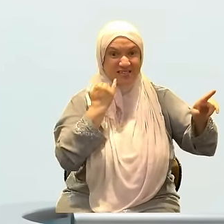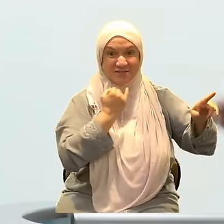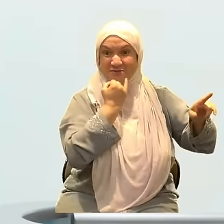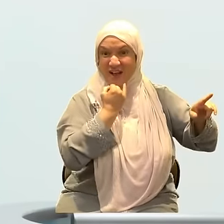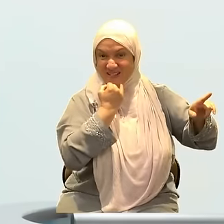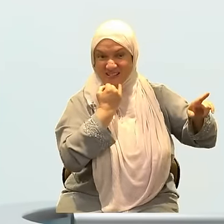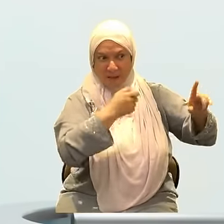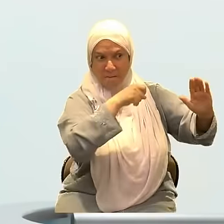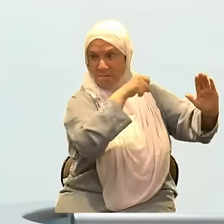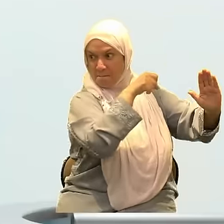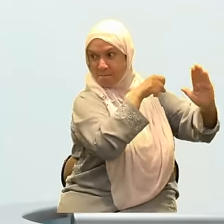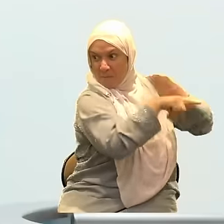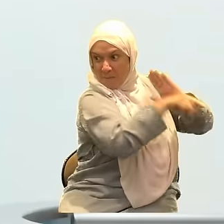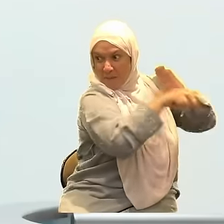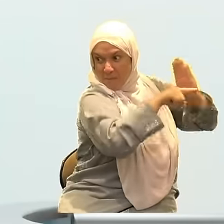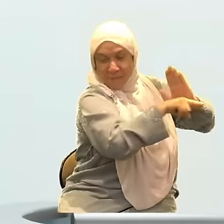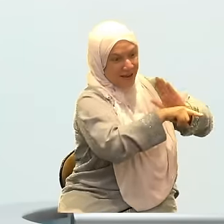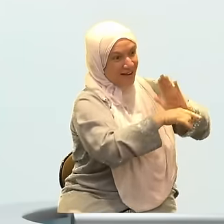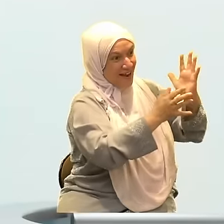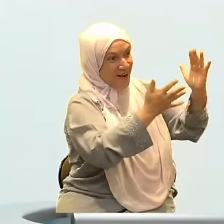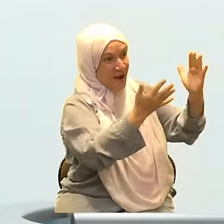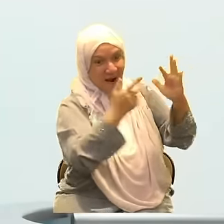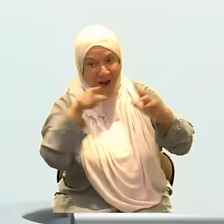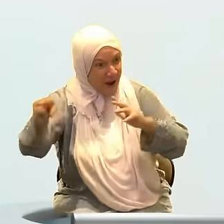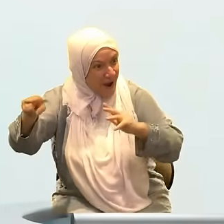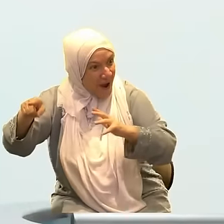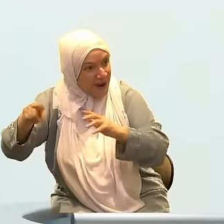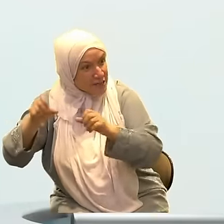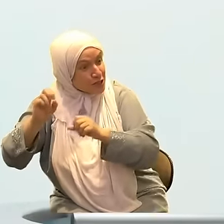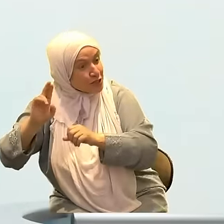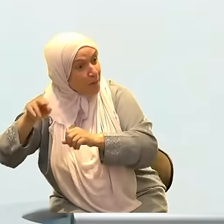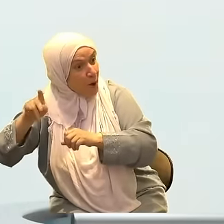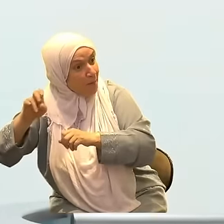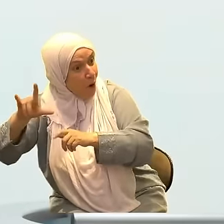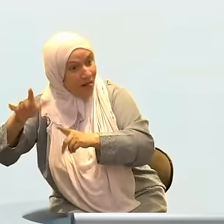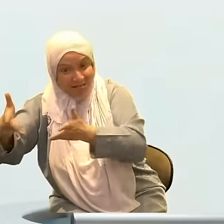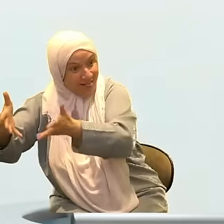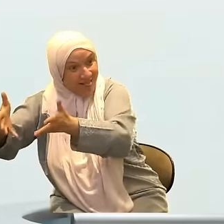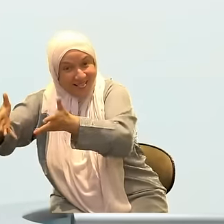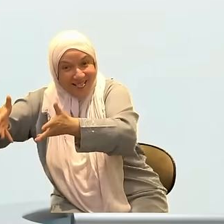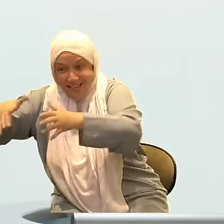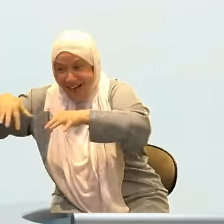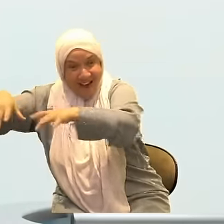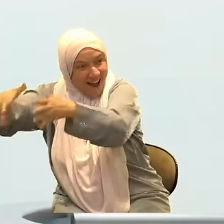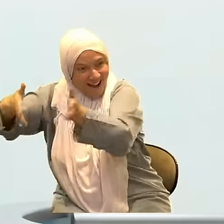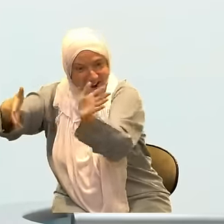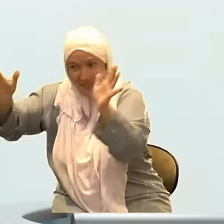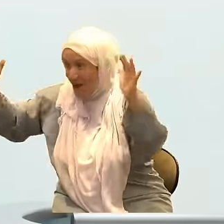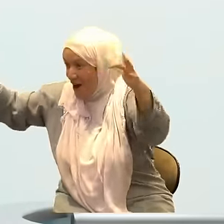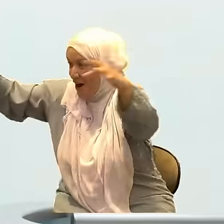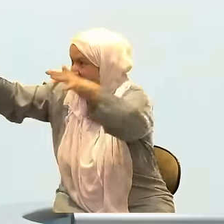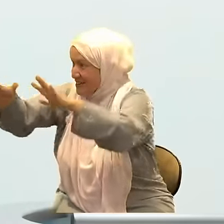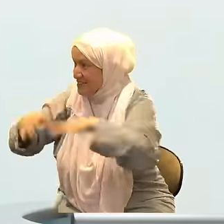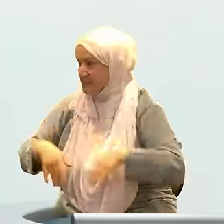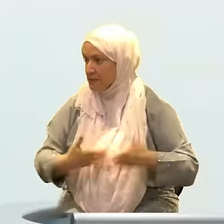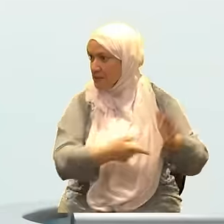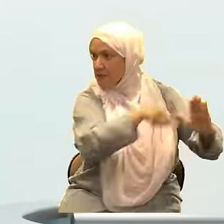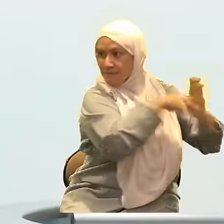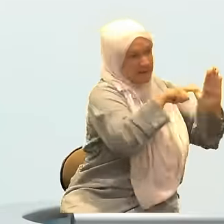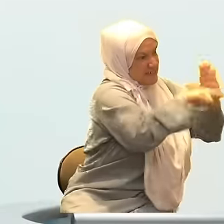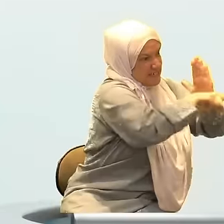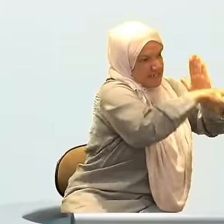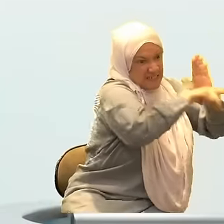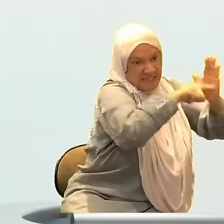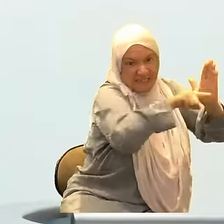bother inquiring why there's an image that's popping up on their social media feed of a young girl that's dangling without her legs and